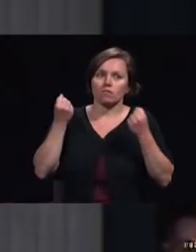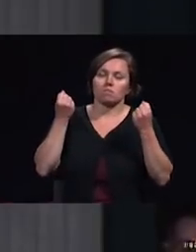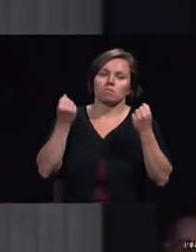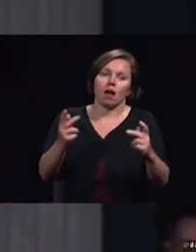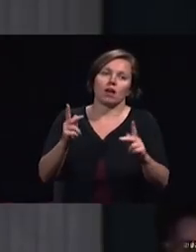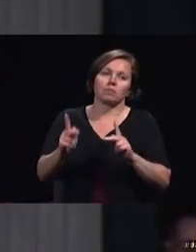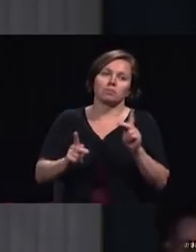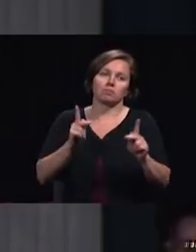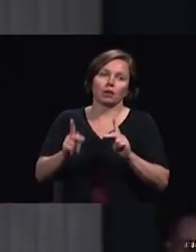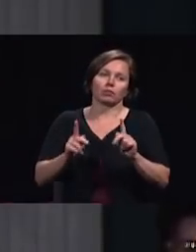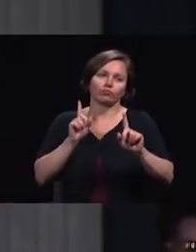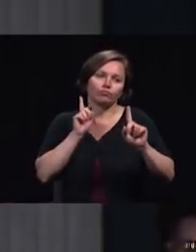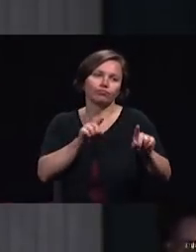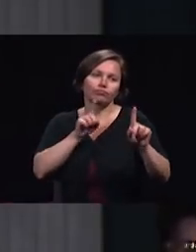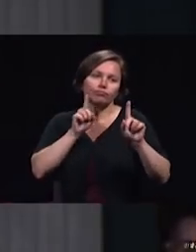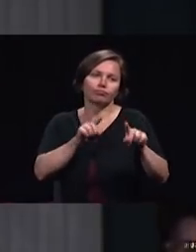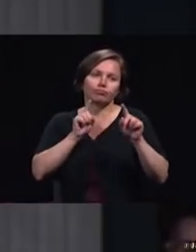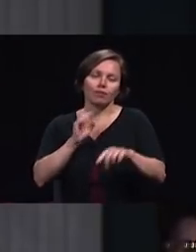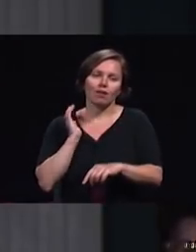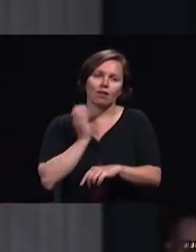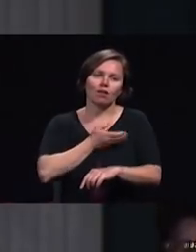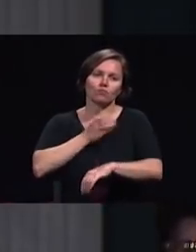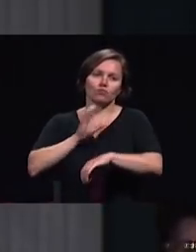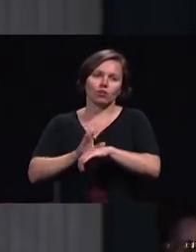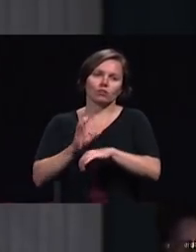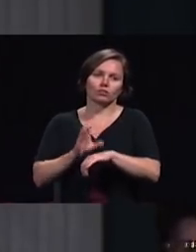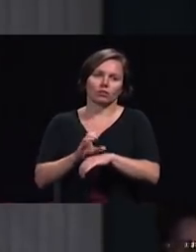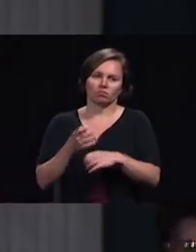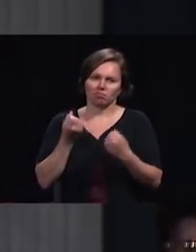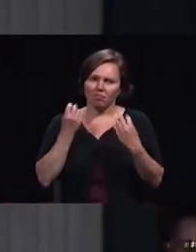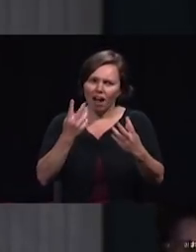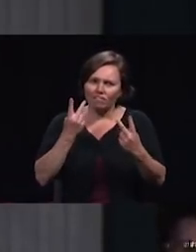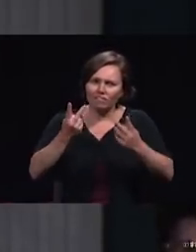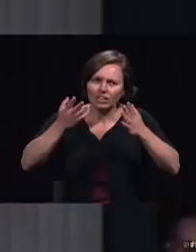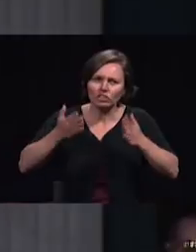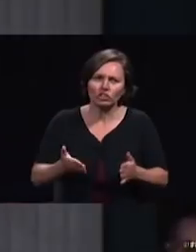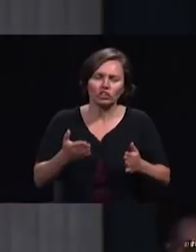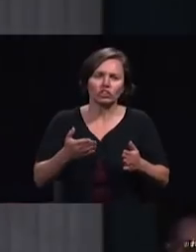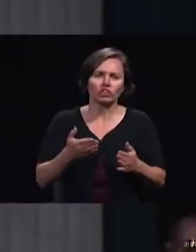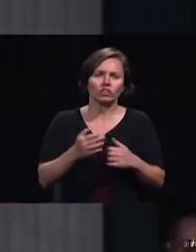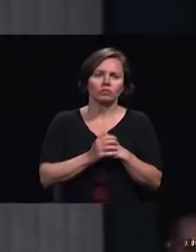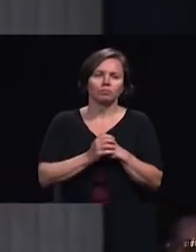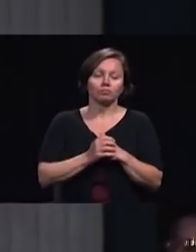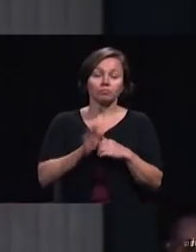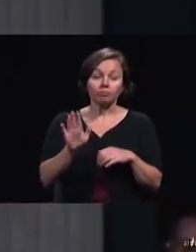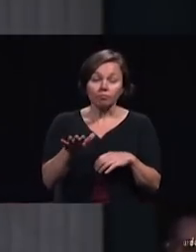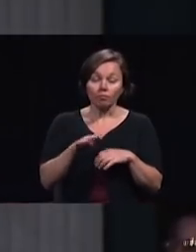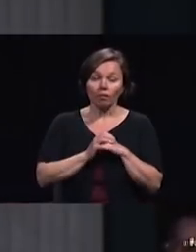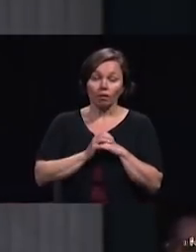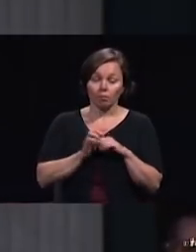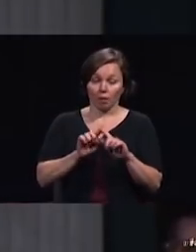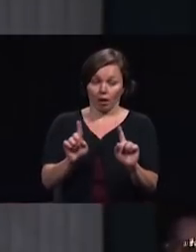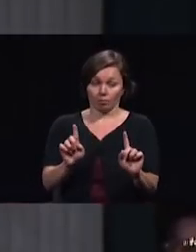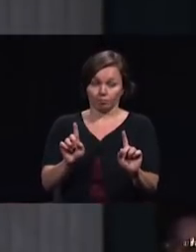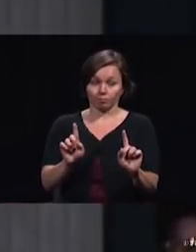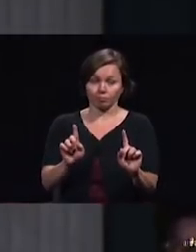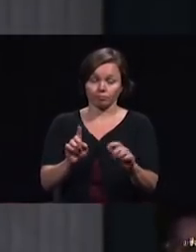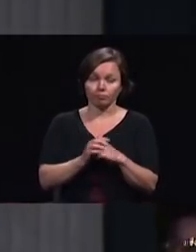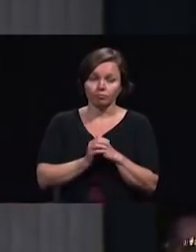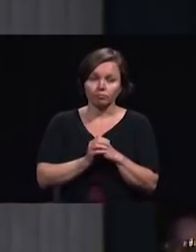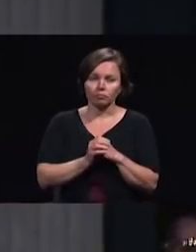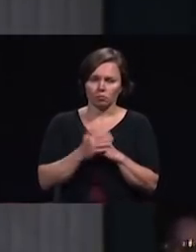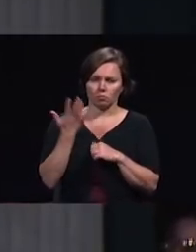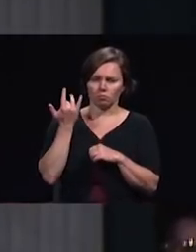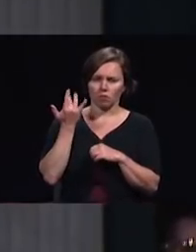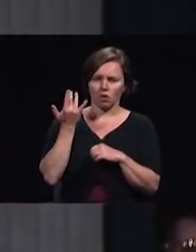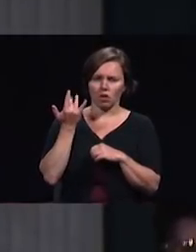many visitors why not to use our pulpits on sabbath morning to preach them the whole truth in other